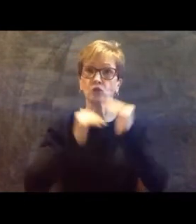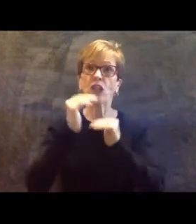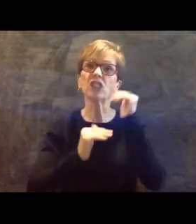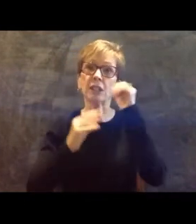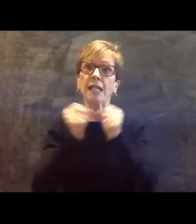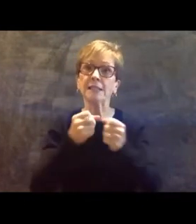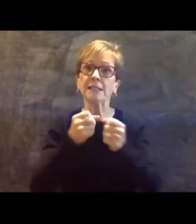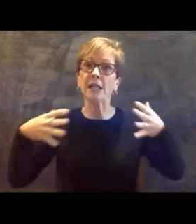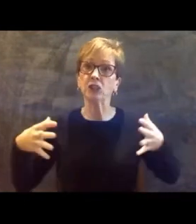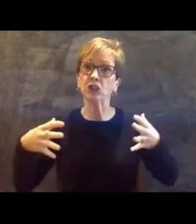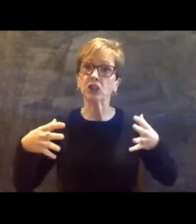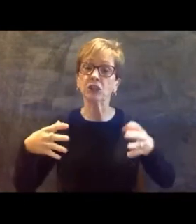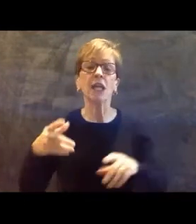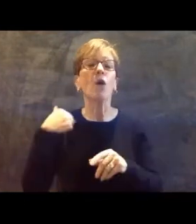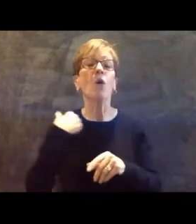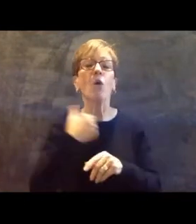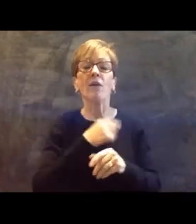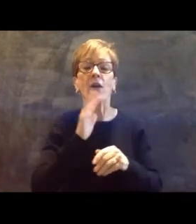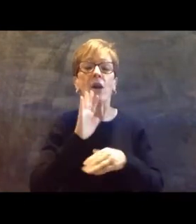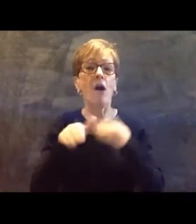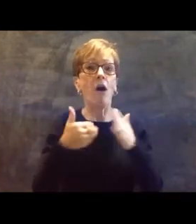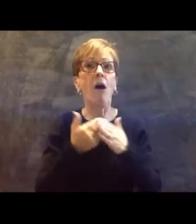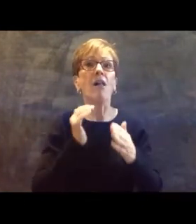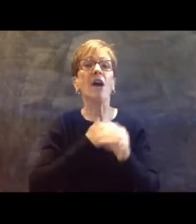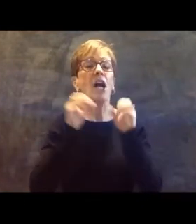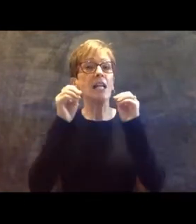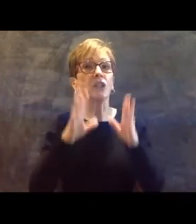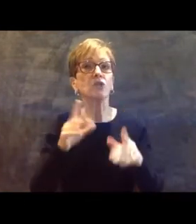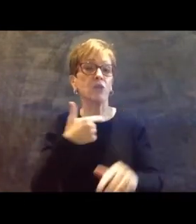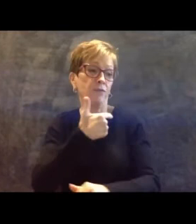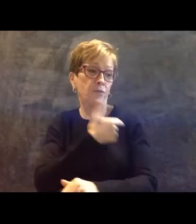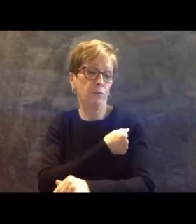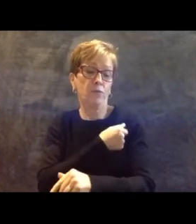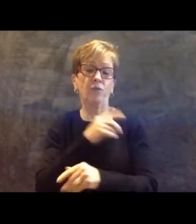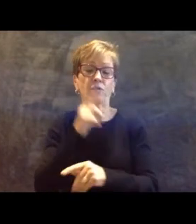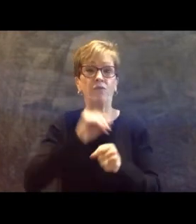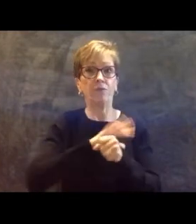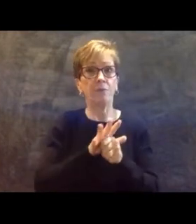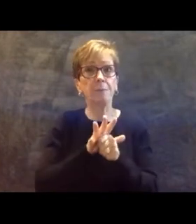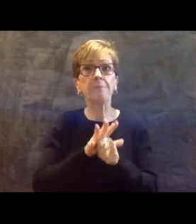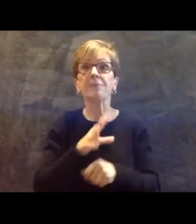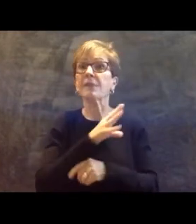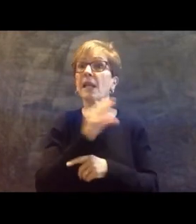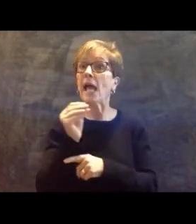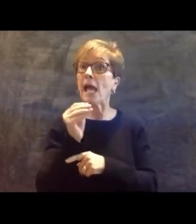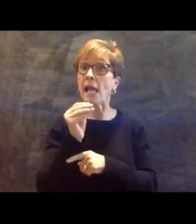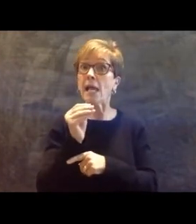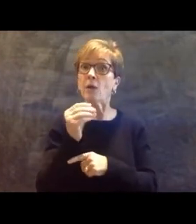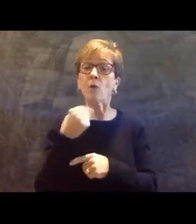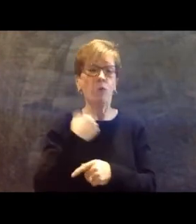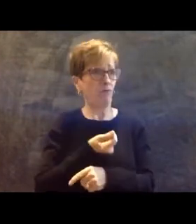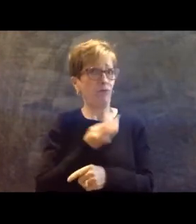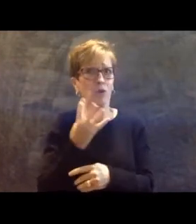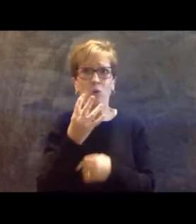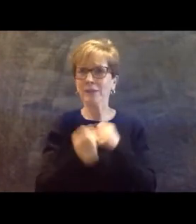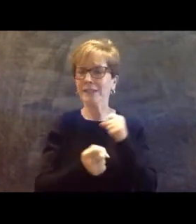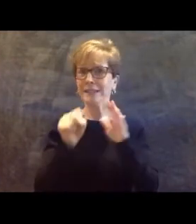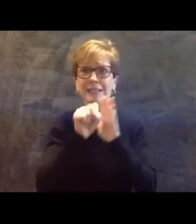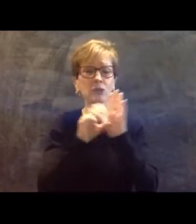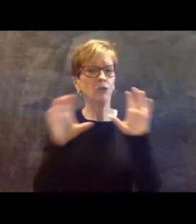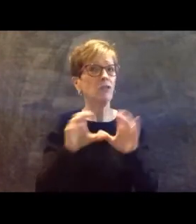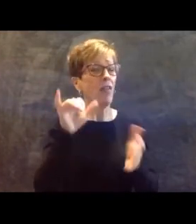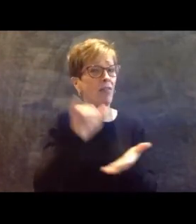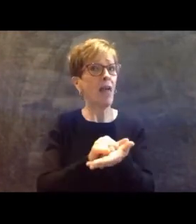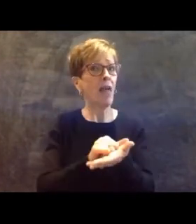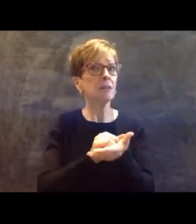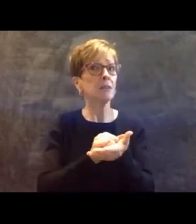educators in COVID-19 vaccinations, and we're one of the few states that has done that, but we are going to be the fastest